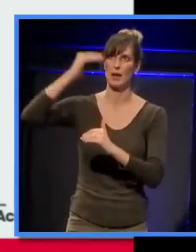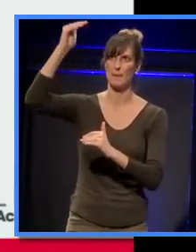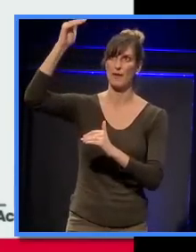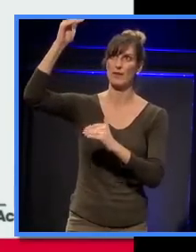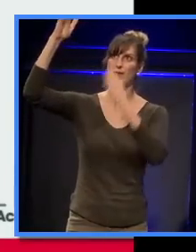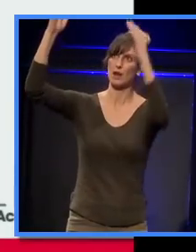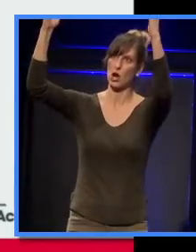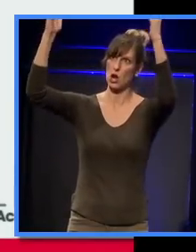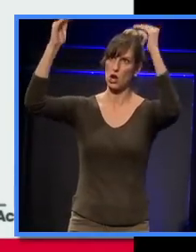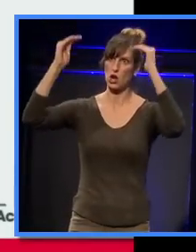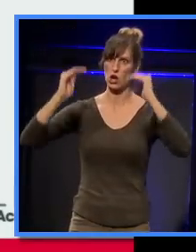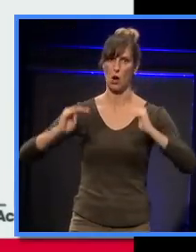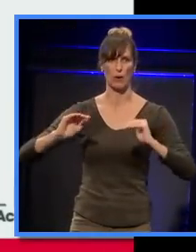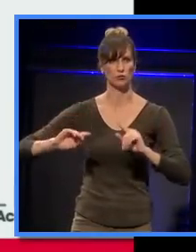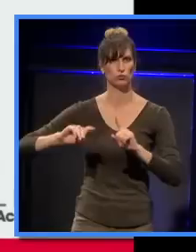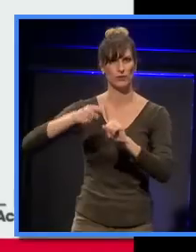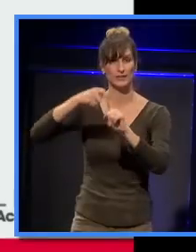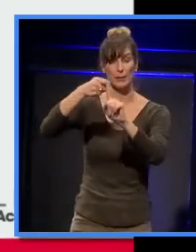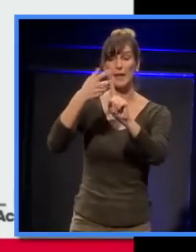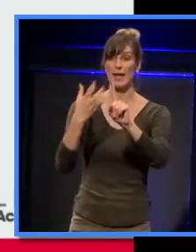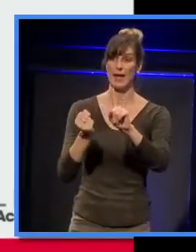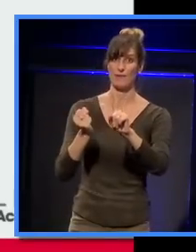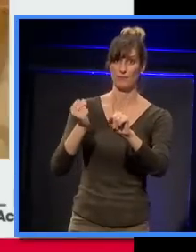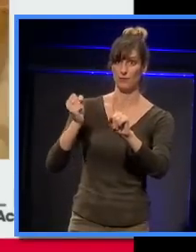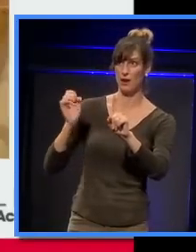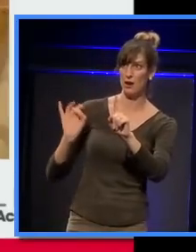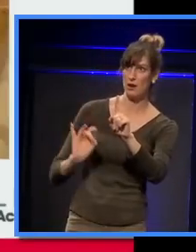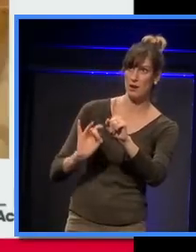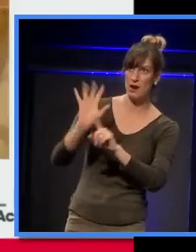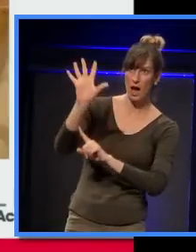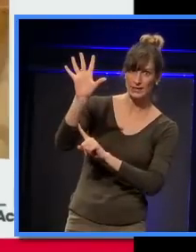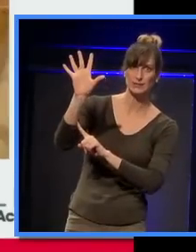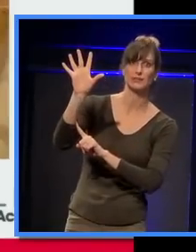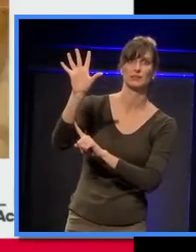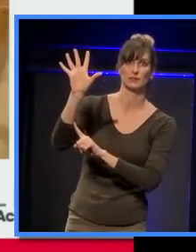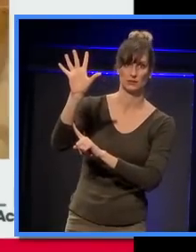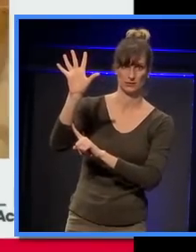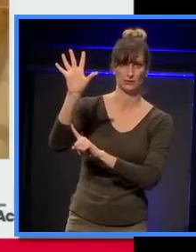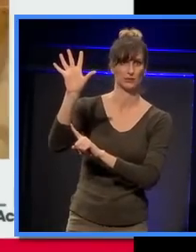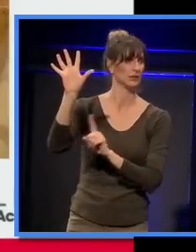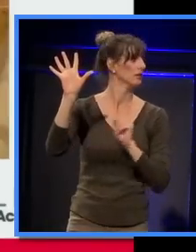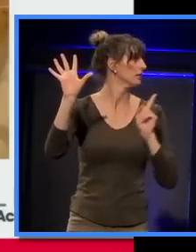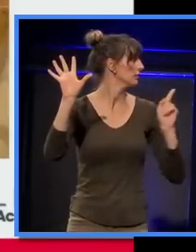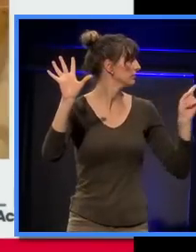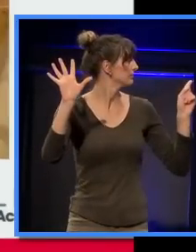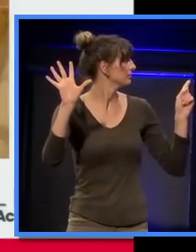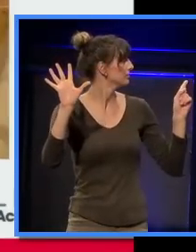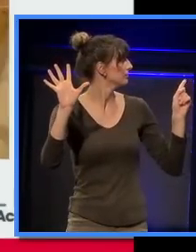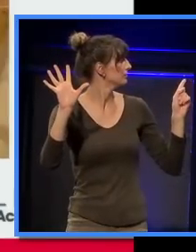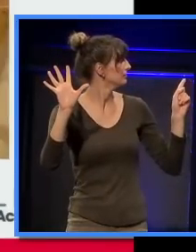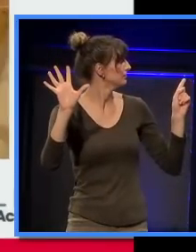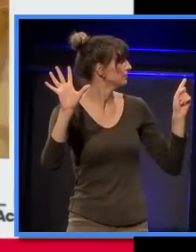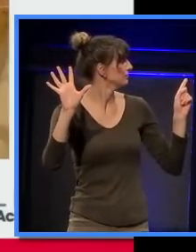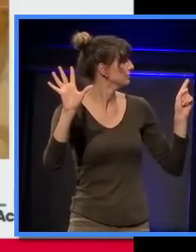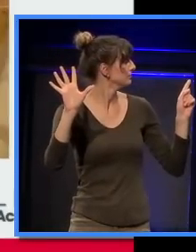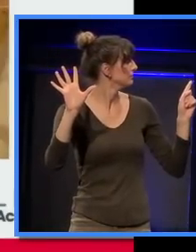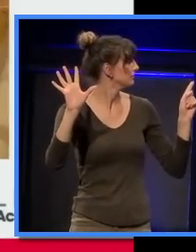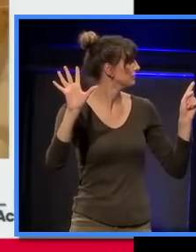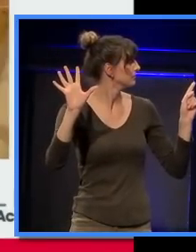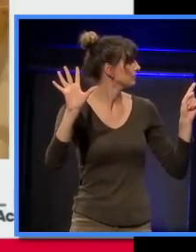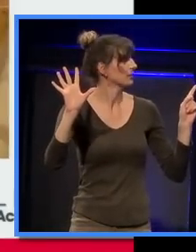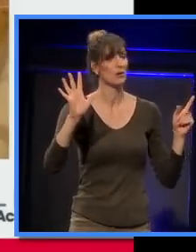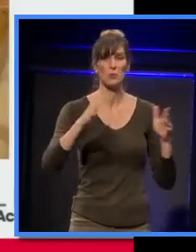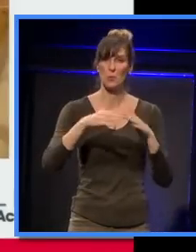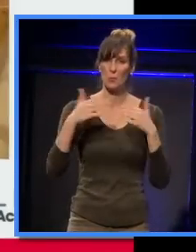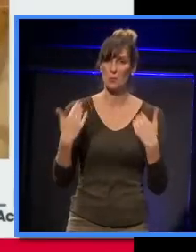for maintenance. It had this bright fluorescent light on it. And here was the reflection of the light of the whole